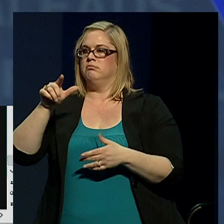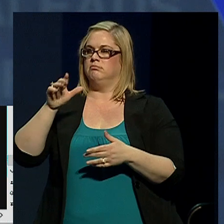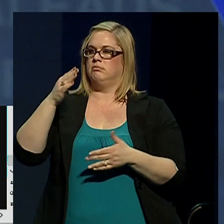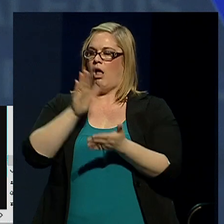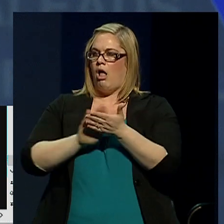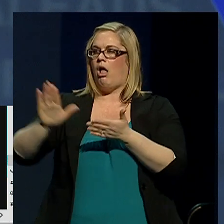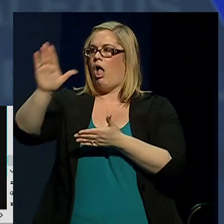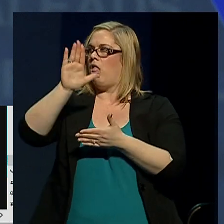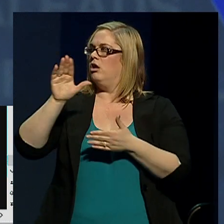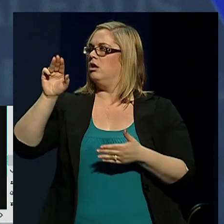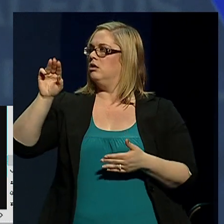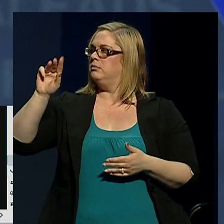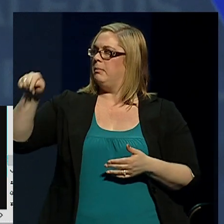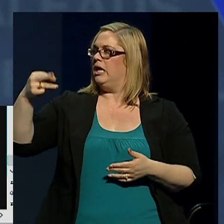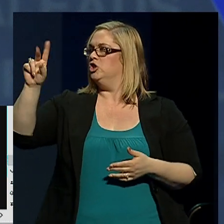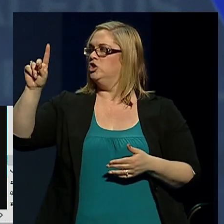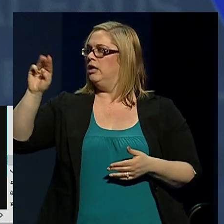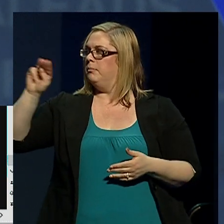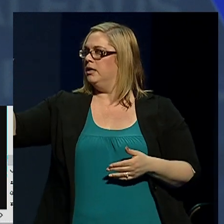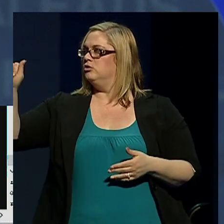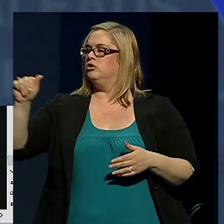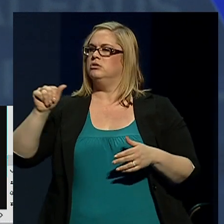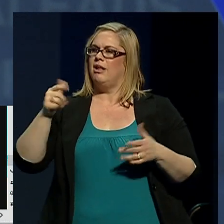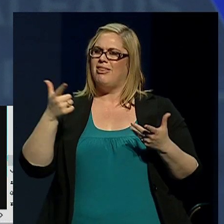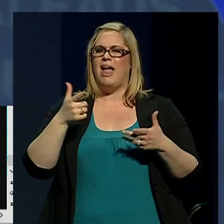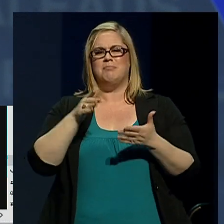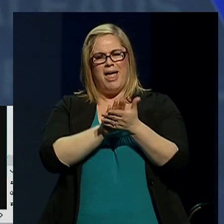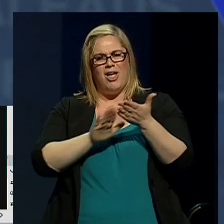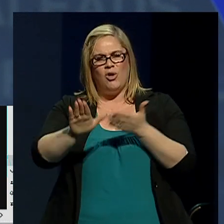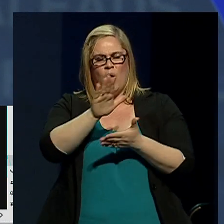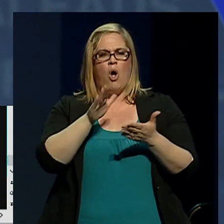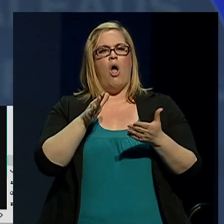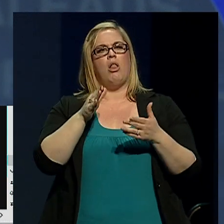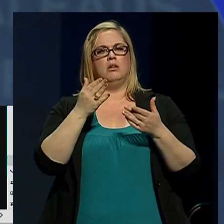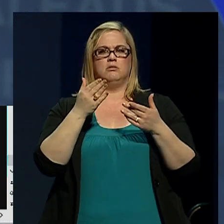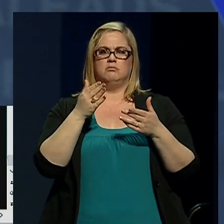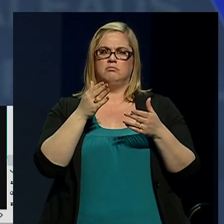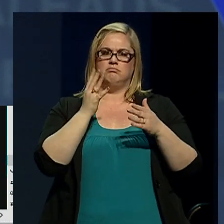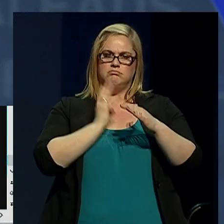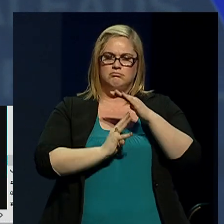And for heaven's sakes, let's make college tuition free again.